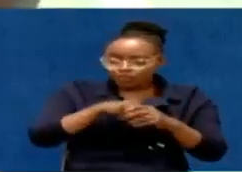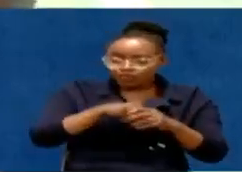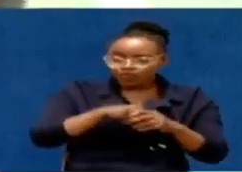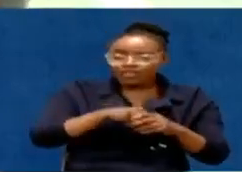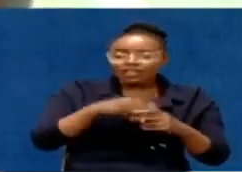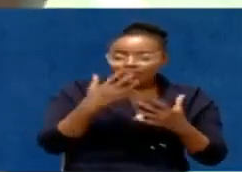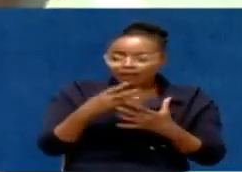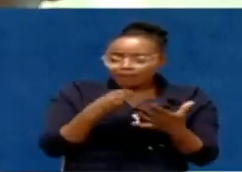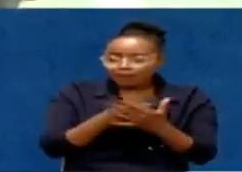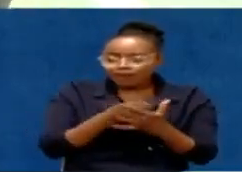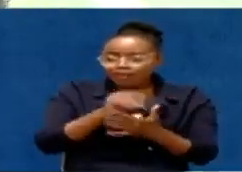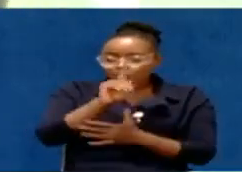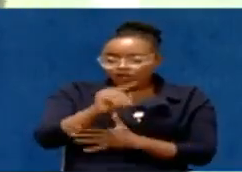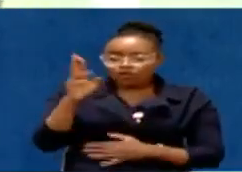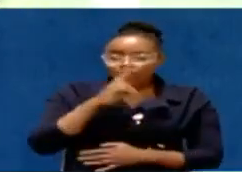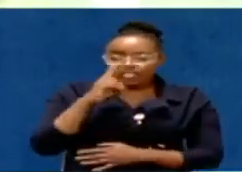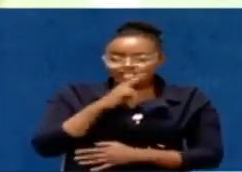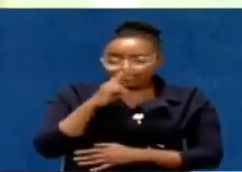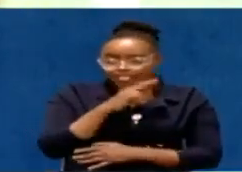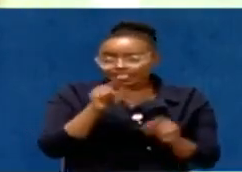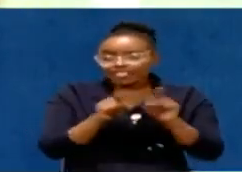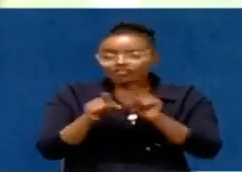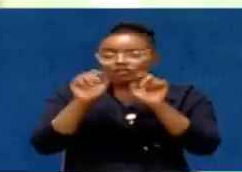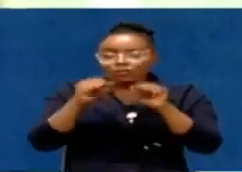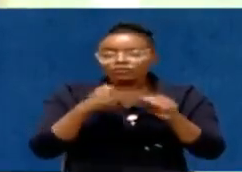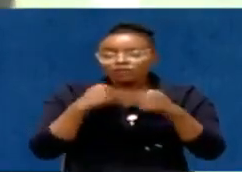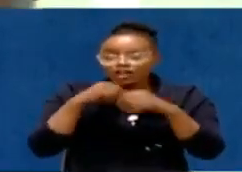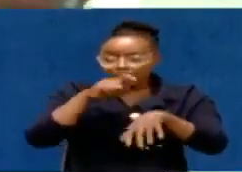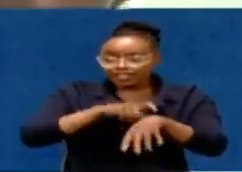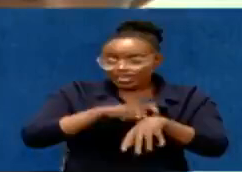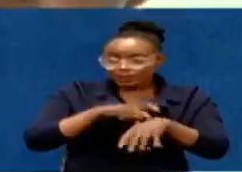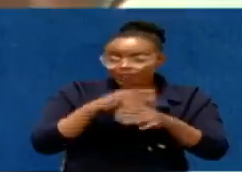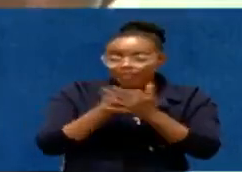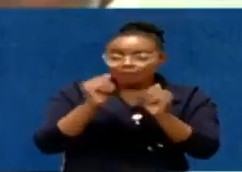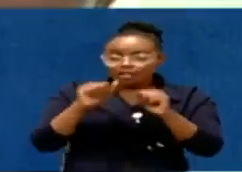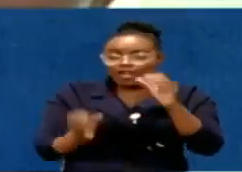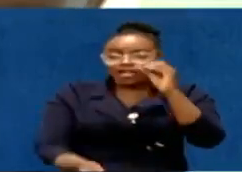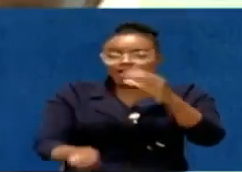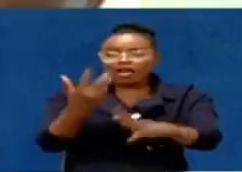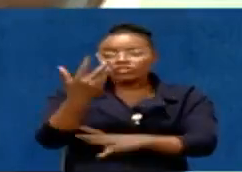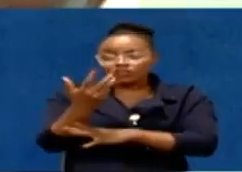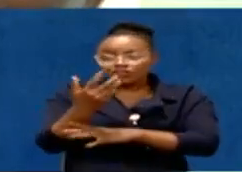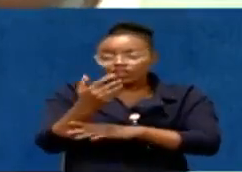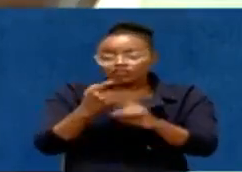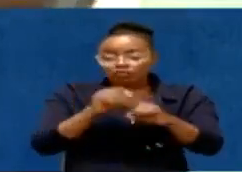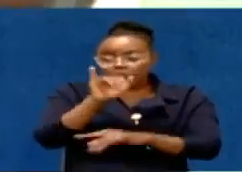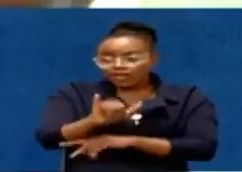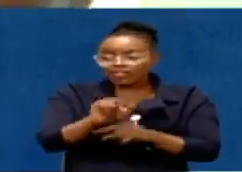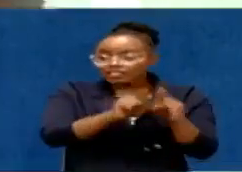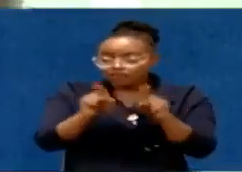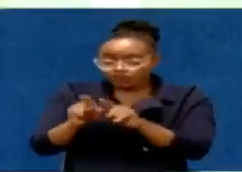illiquidity is one of the risks. There could be a time where the money cannot then come out of the